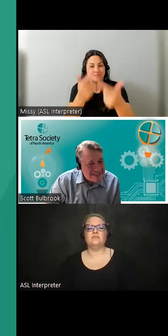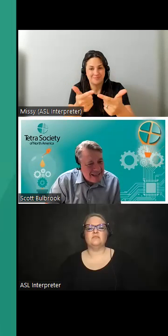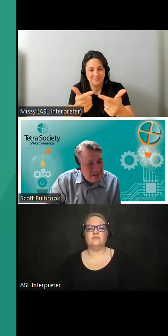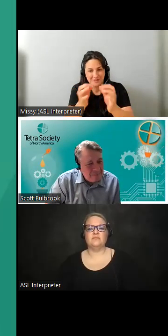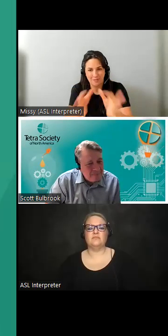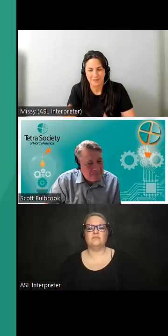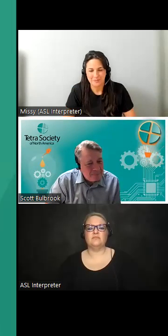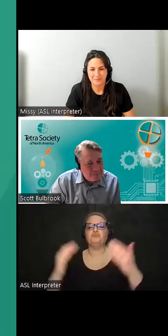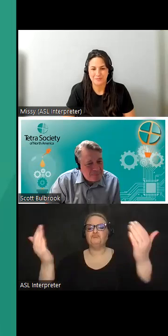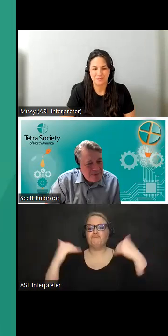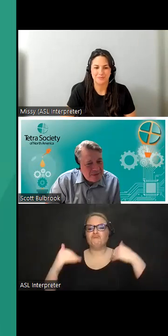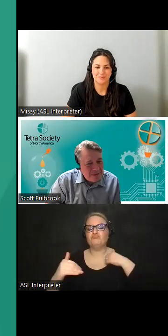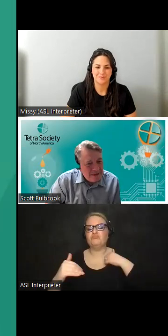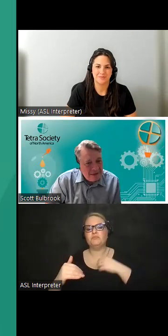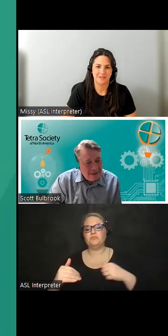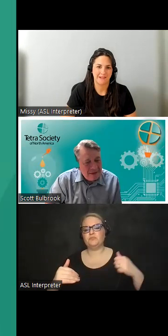was um